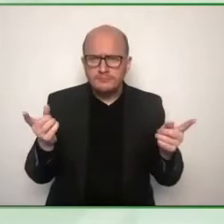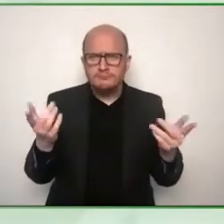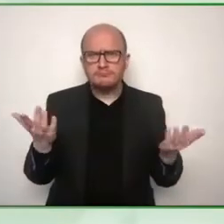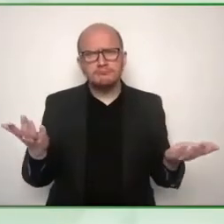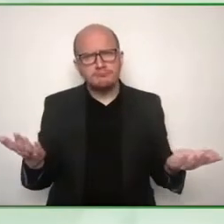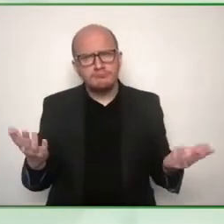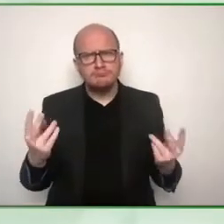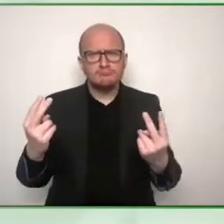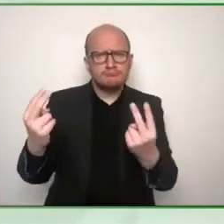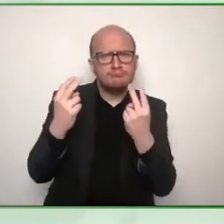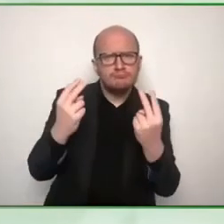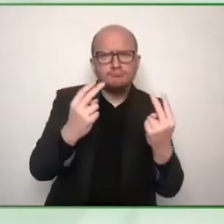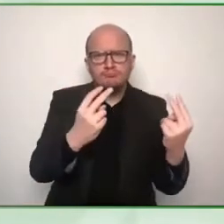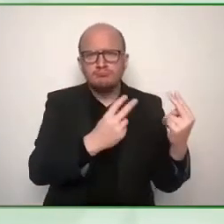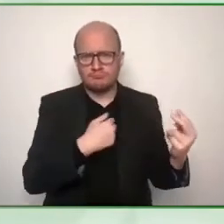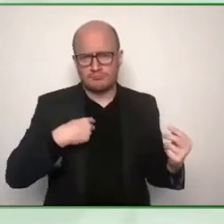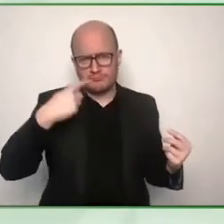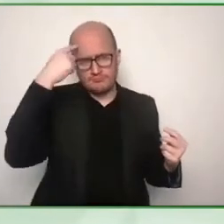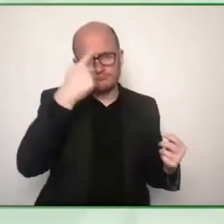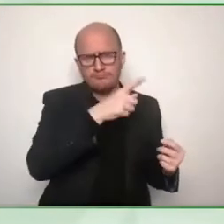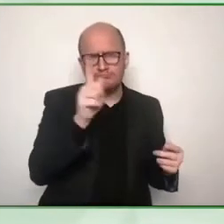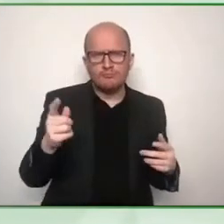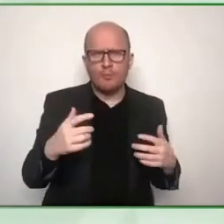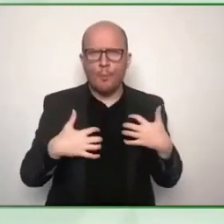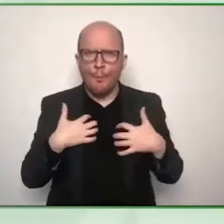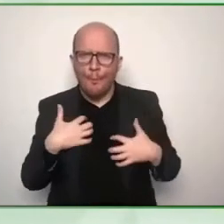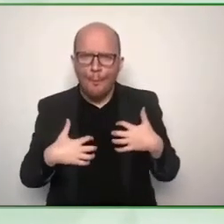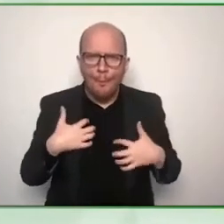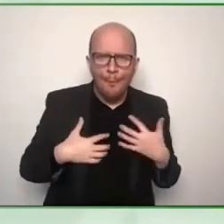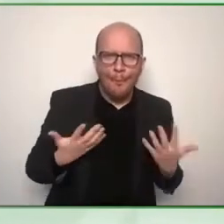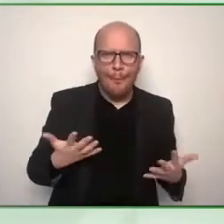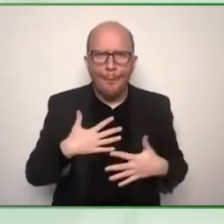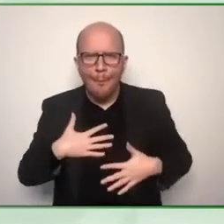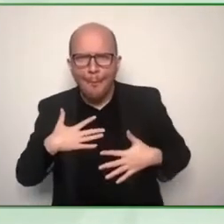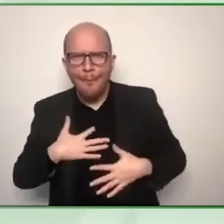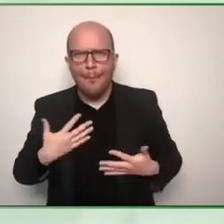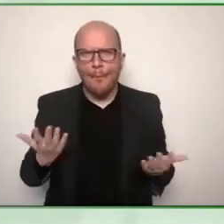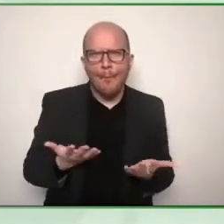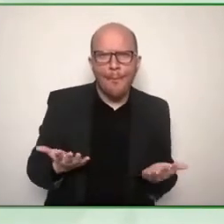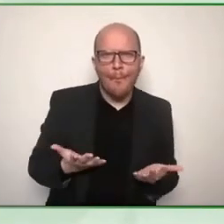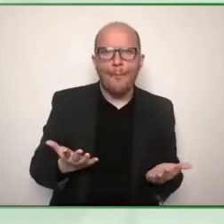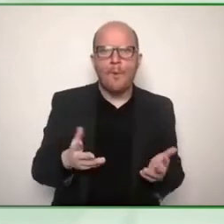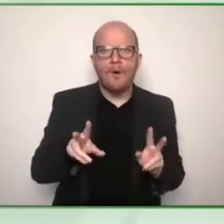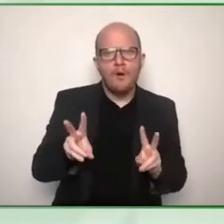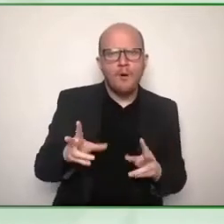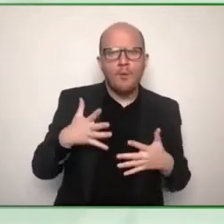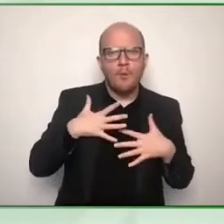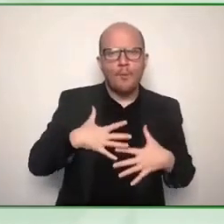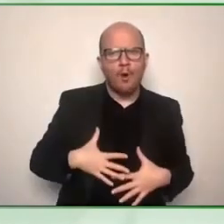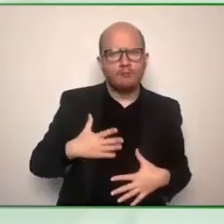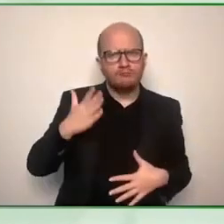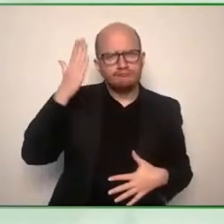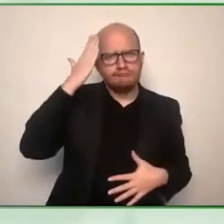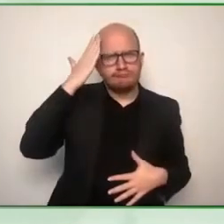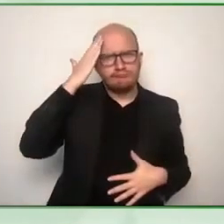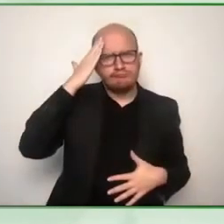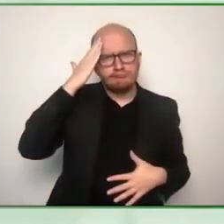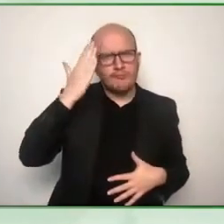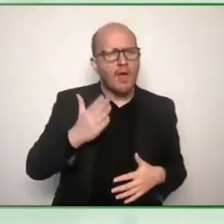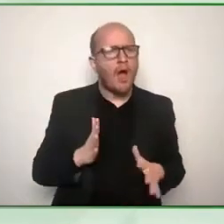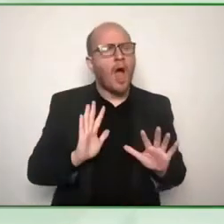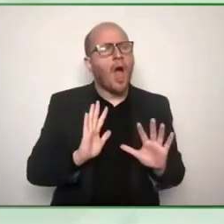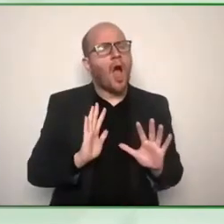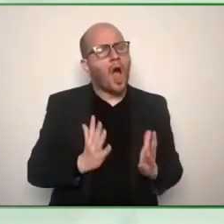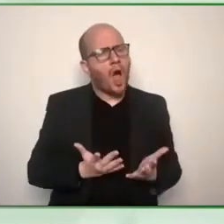with i think big endeavors and big projects like this is how do you bring together persons with disabilities how is that